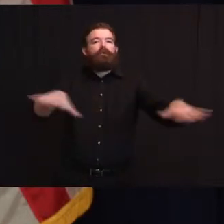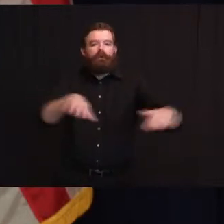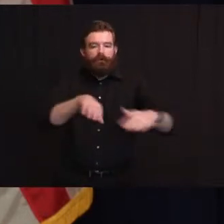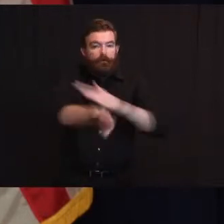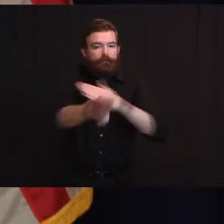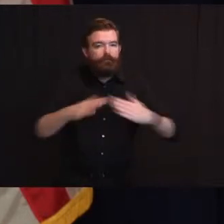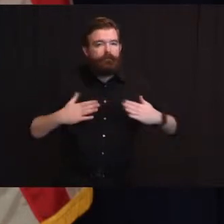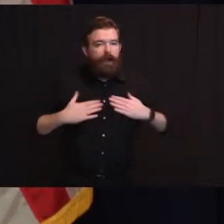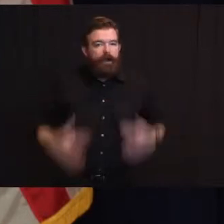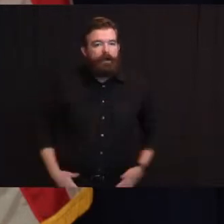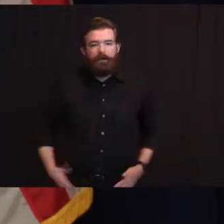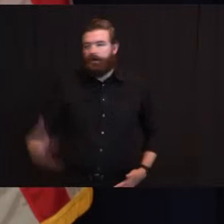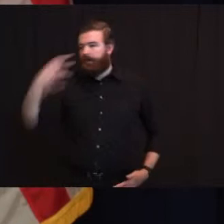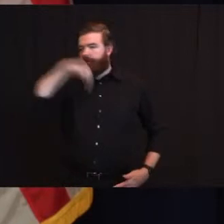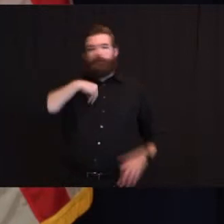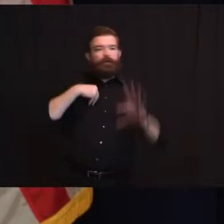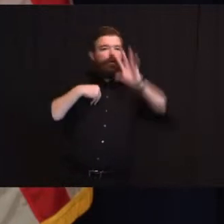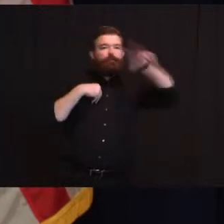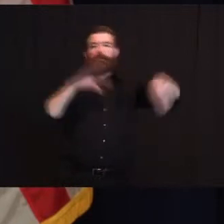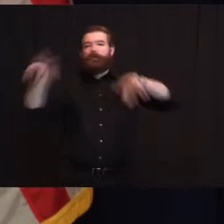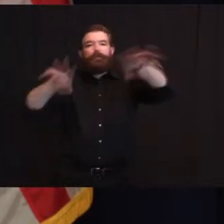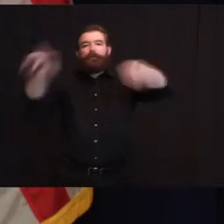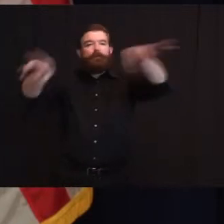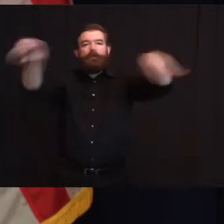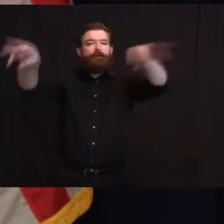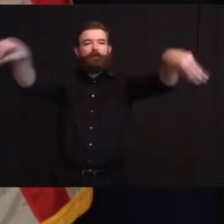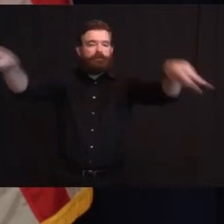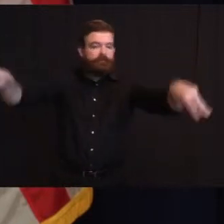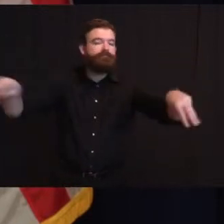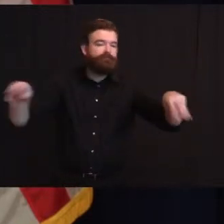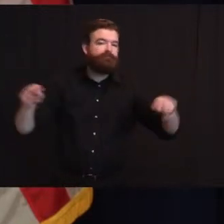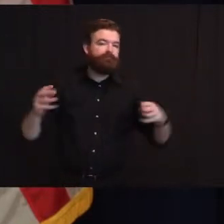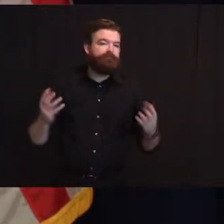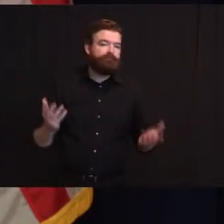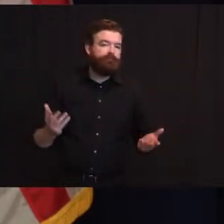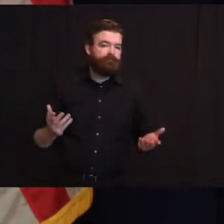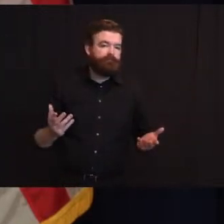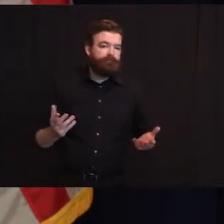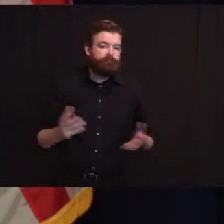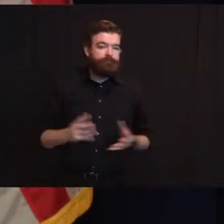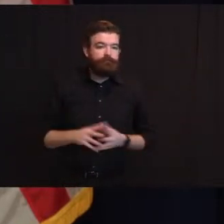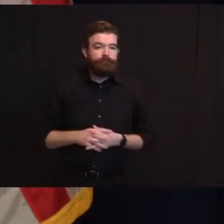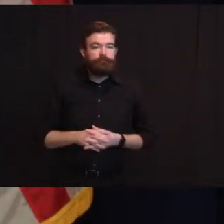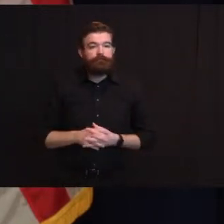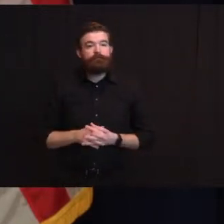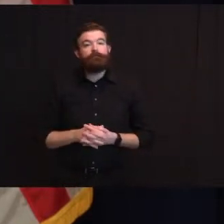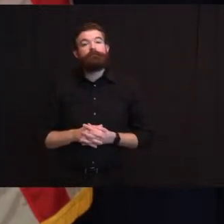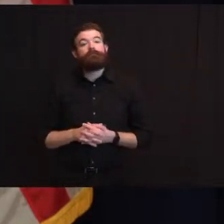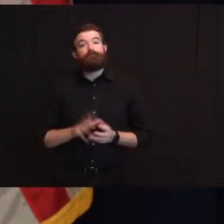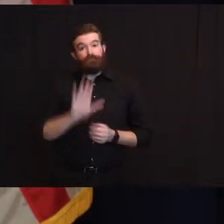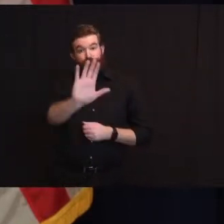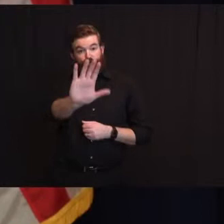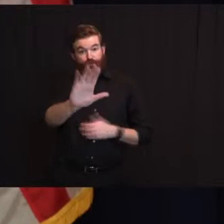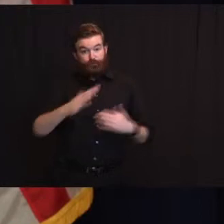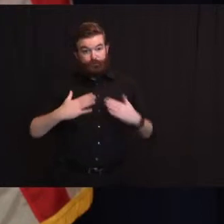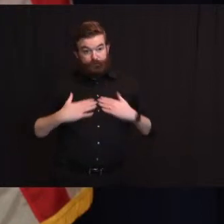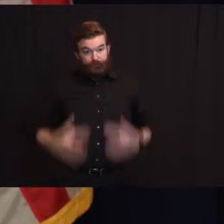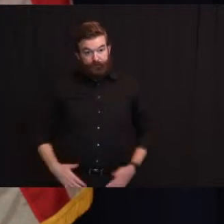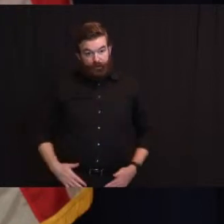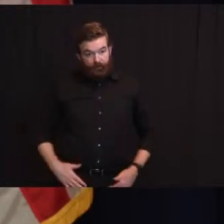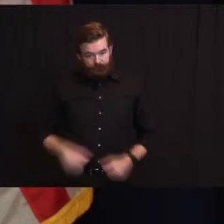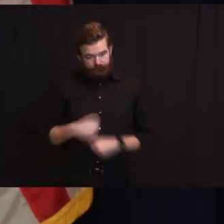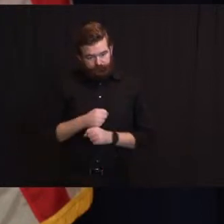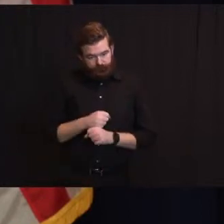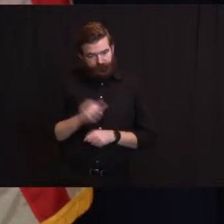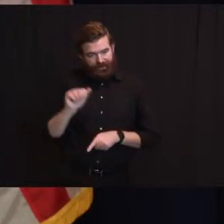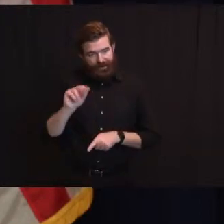antibodies to that spike protein they create antibodies to several different parts on that spike protein and